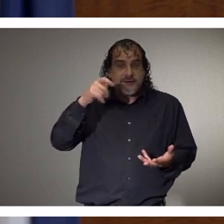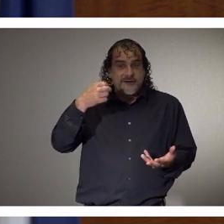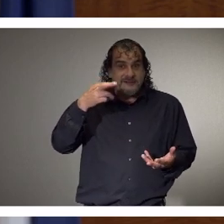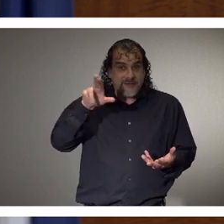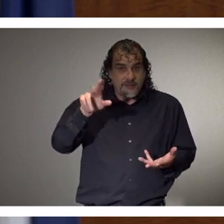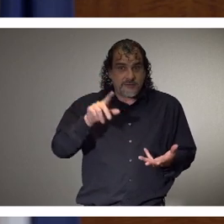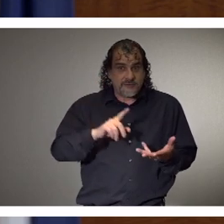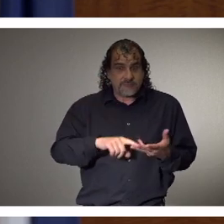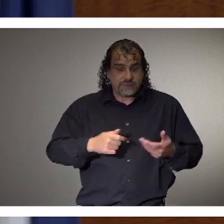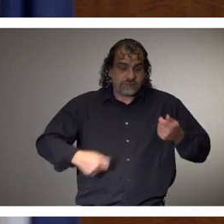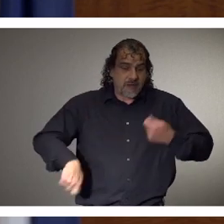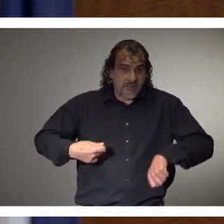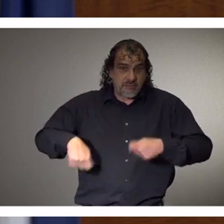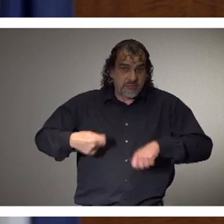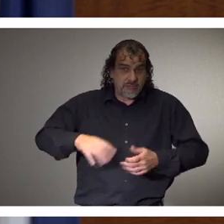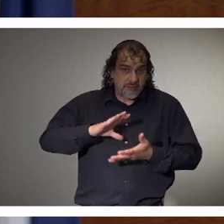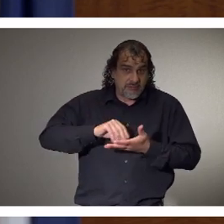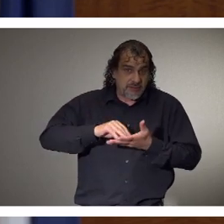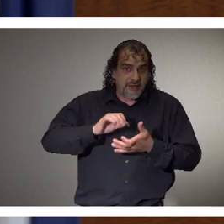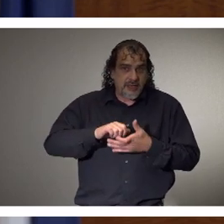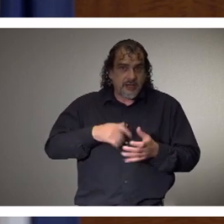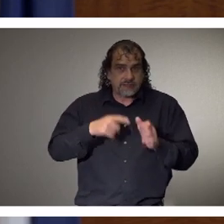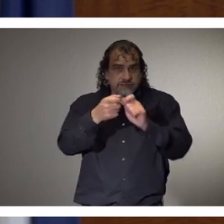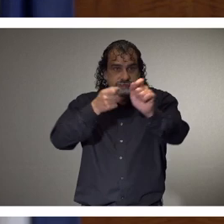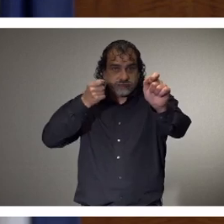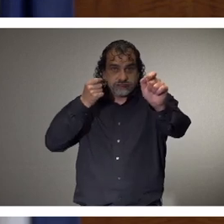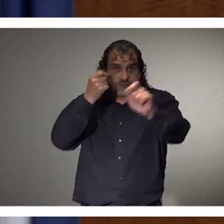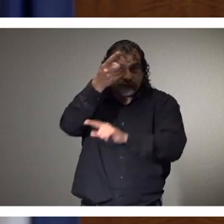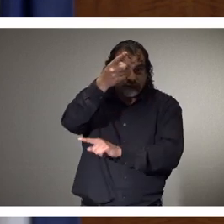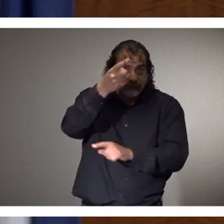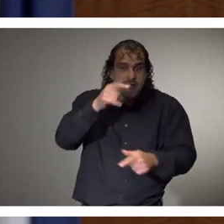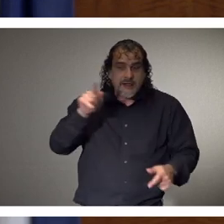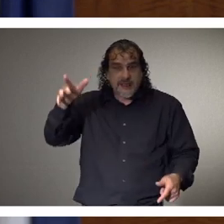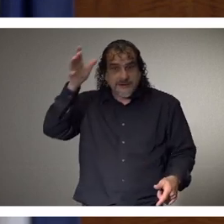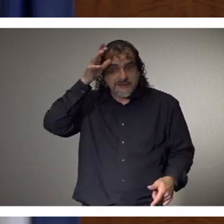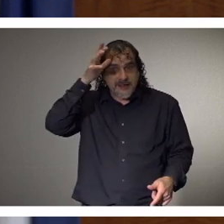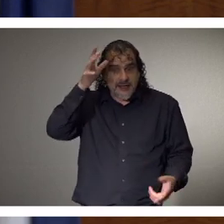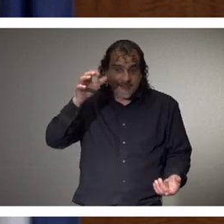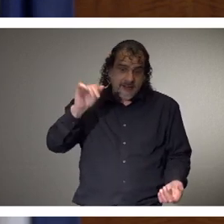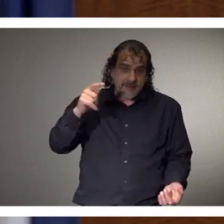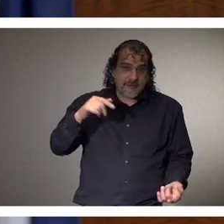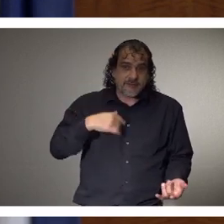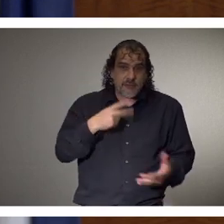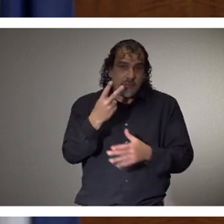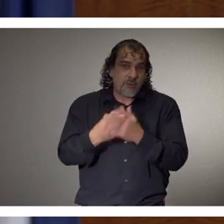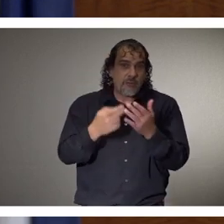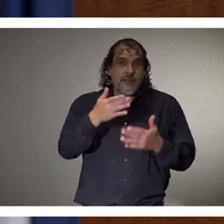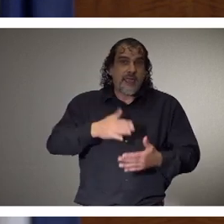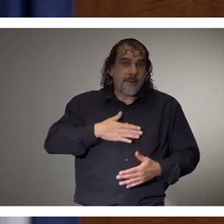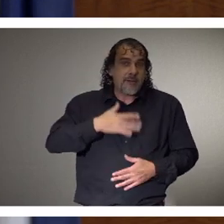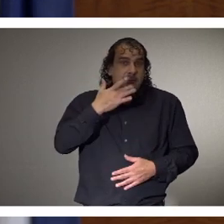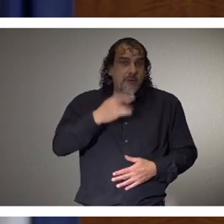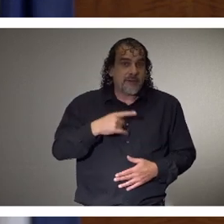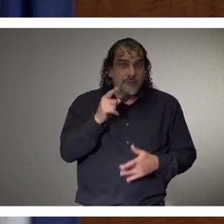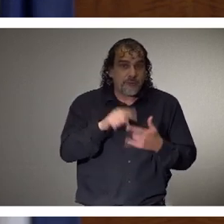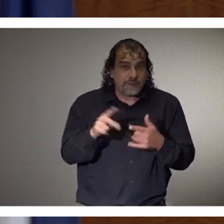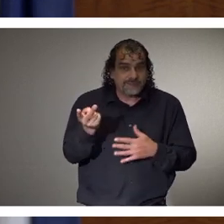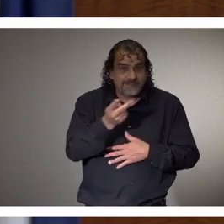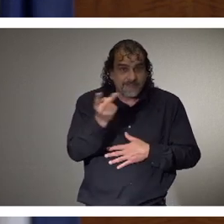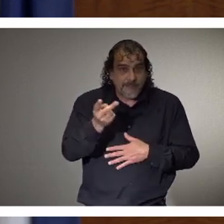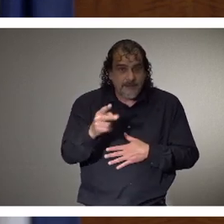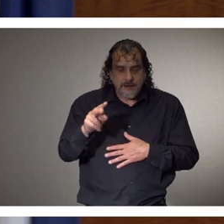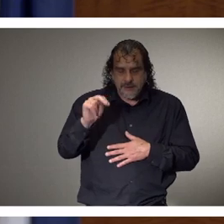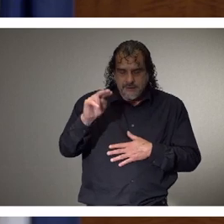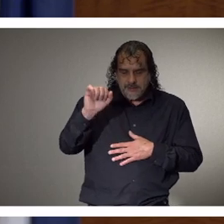drums and how to shoot a bow and arrow. His dad's birthday is on April the 8th, so happy birthday to both of you. Nathan